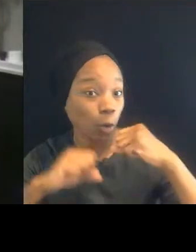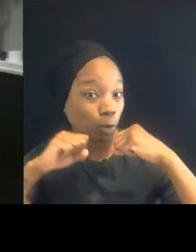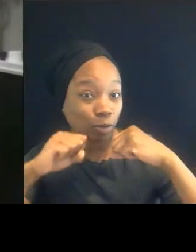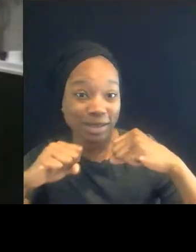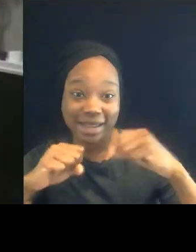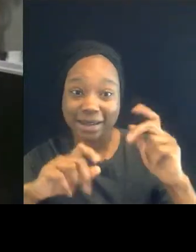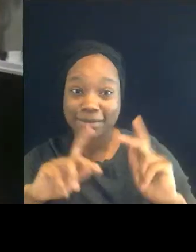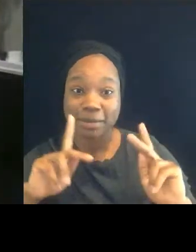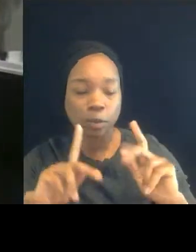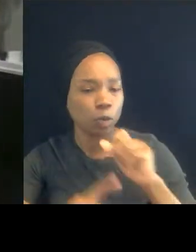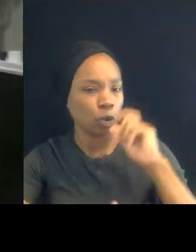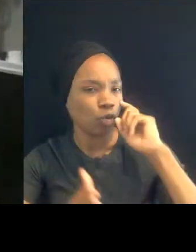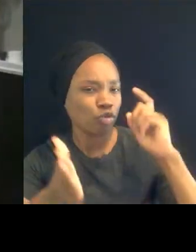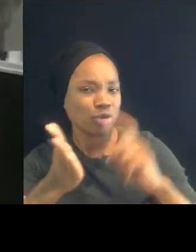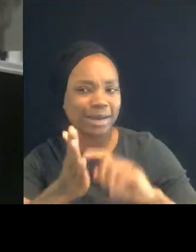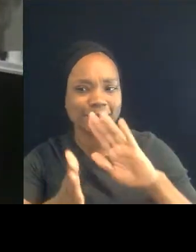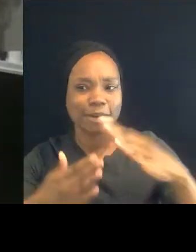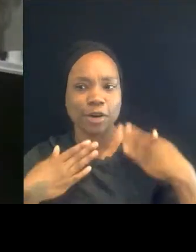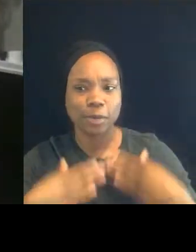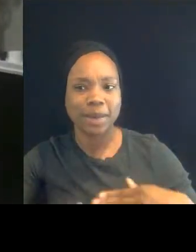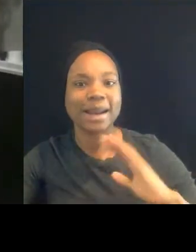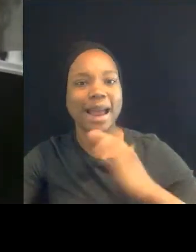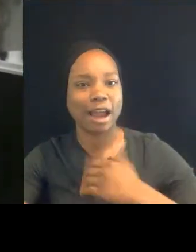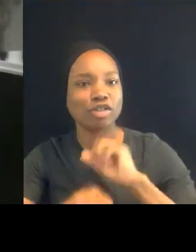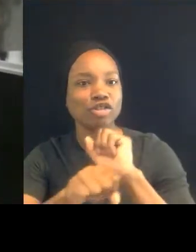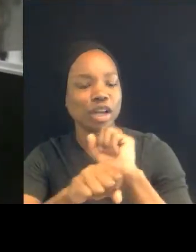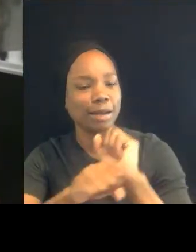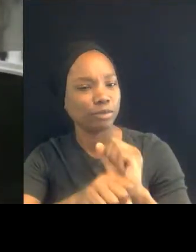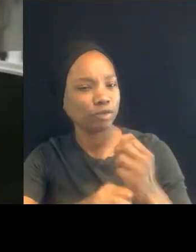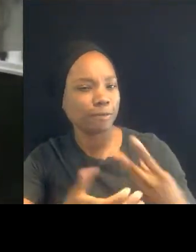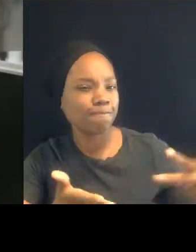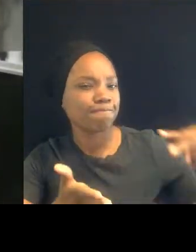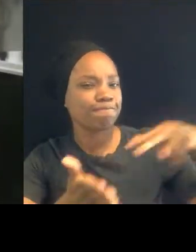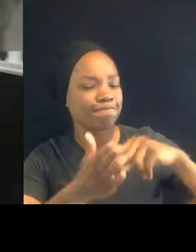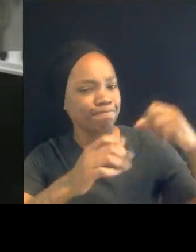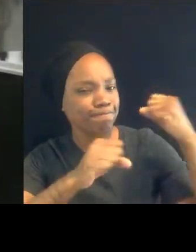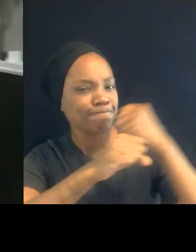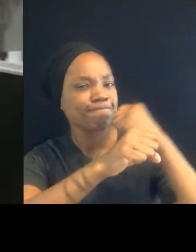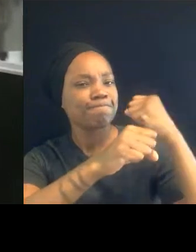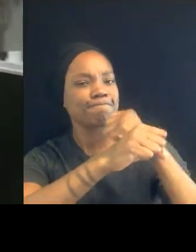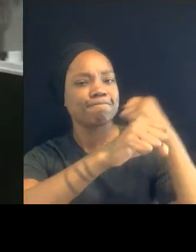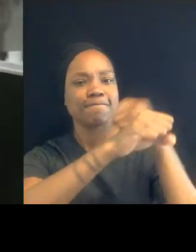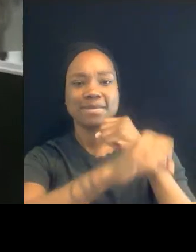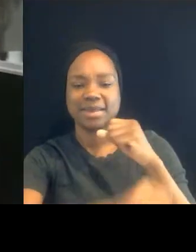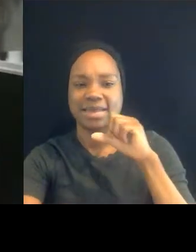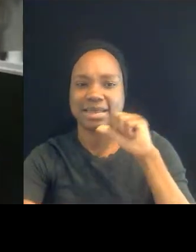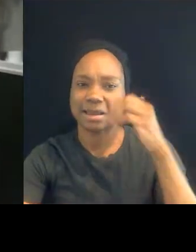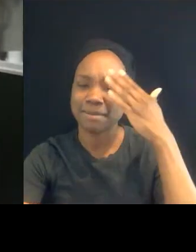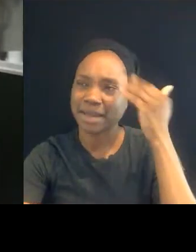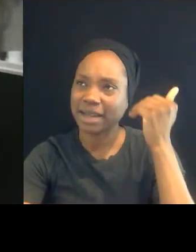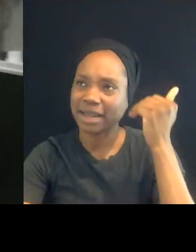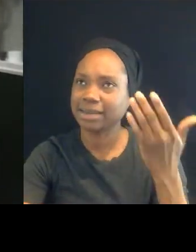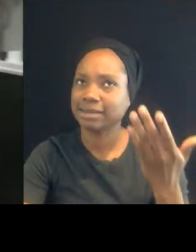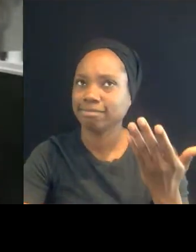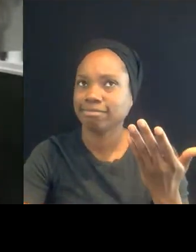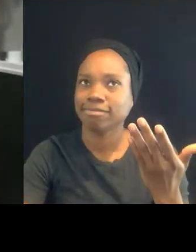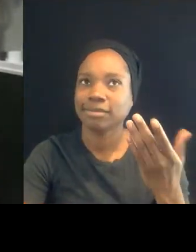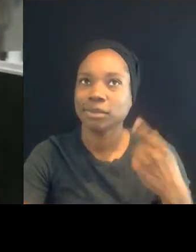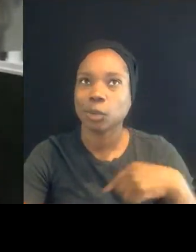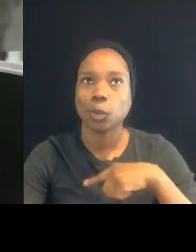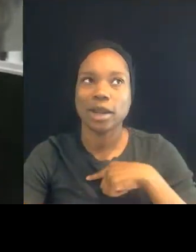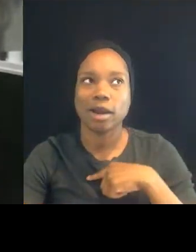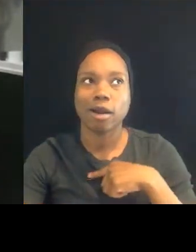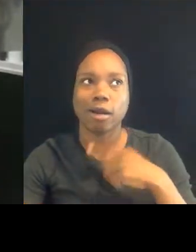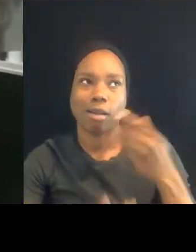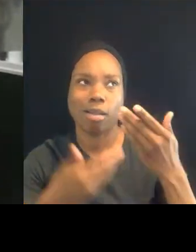it's our job to stand up for it. Not because we're not because we're lost, but because we're